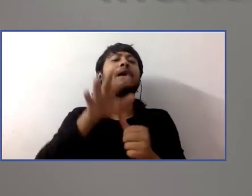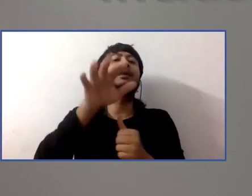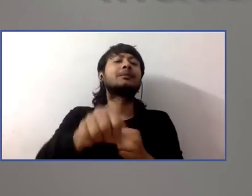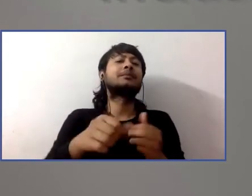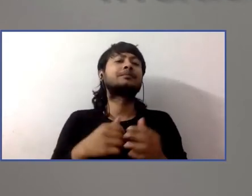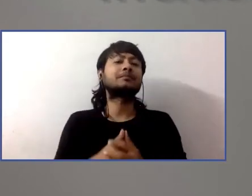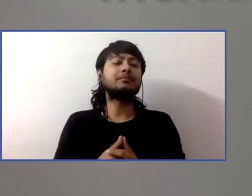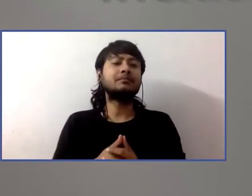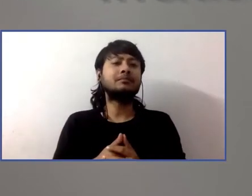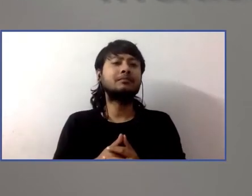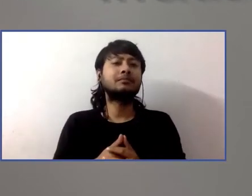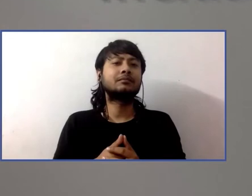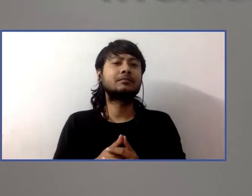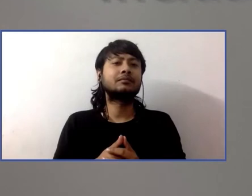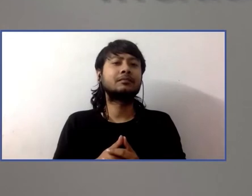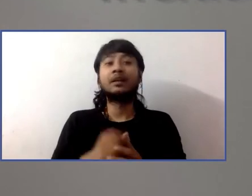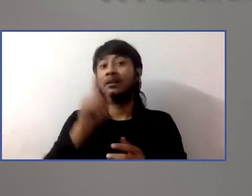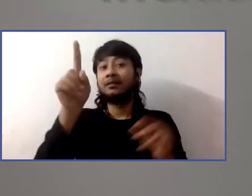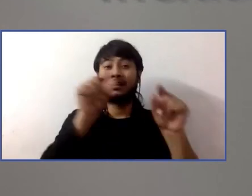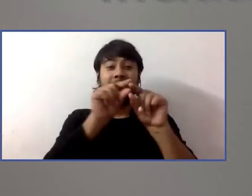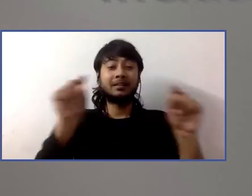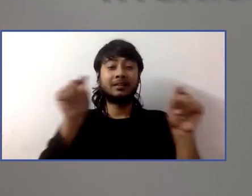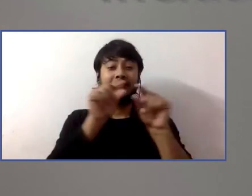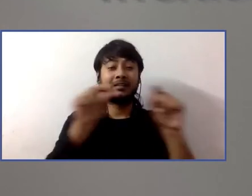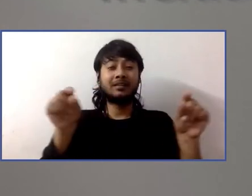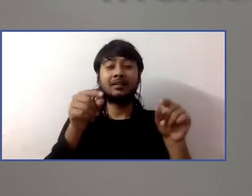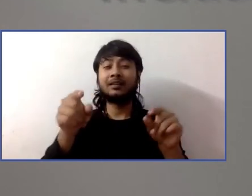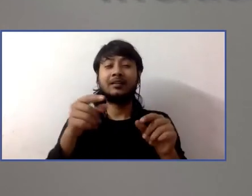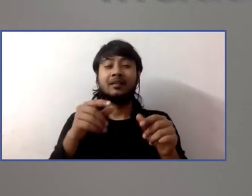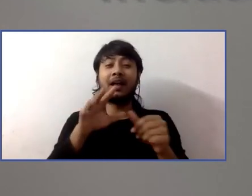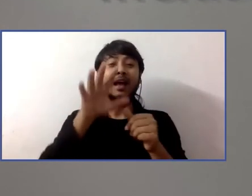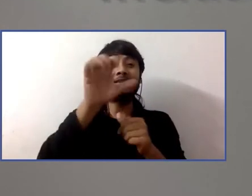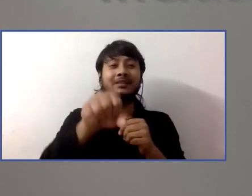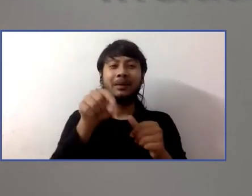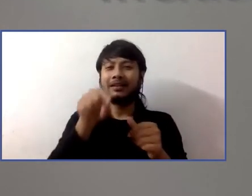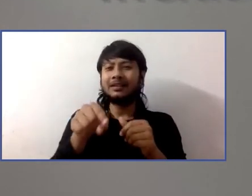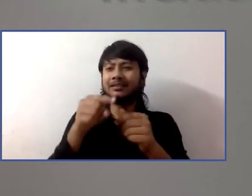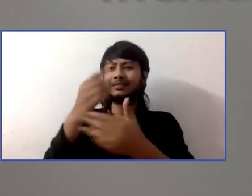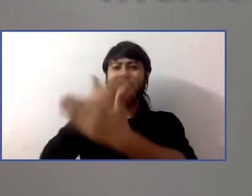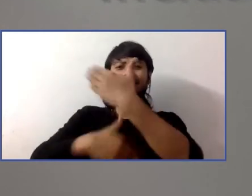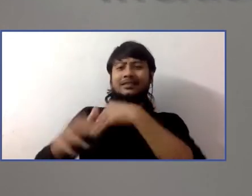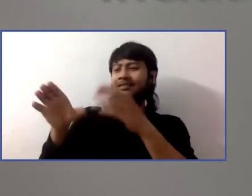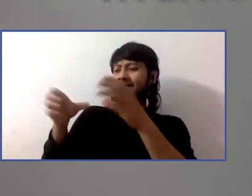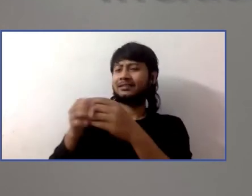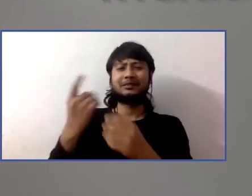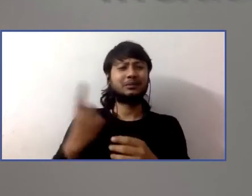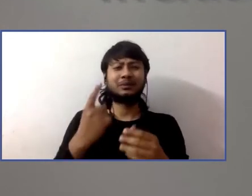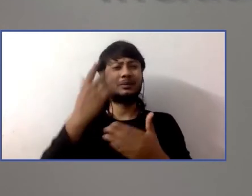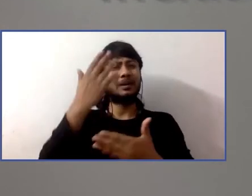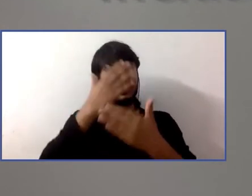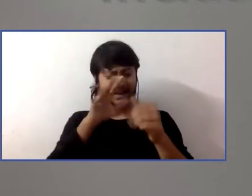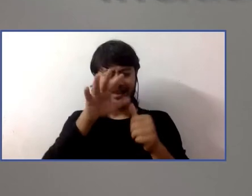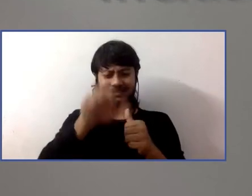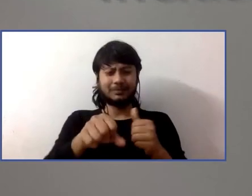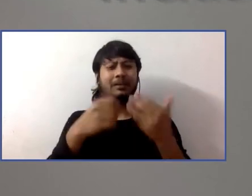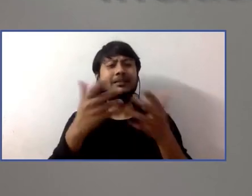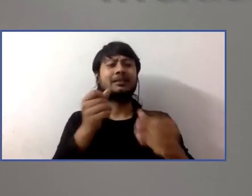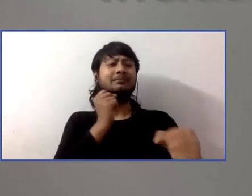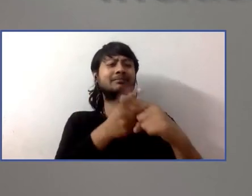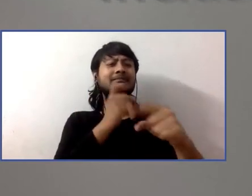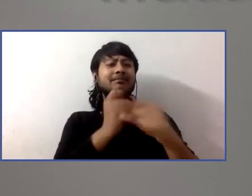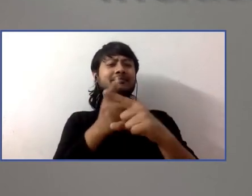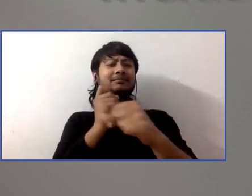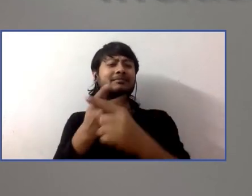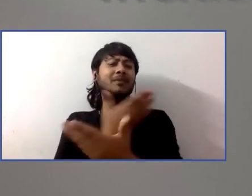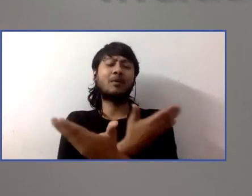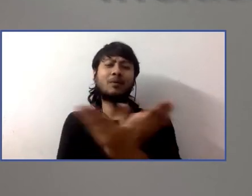said statement that accessibility is for everyone. And to me, that's a really multi-layered statement. But I think at